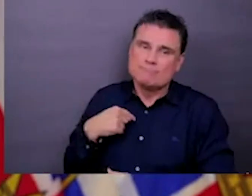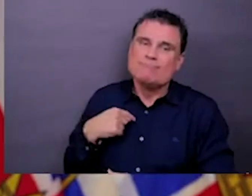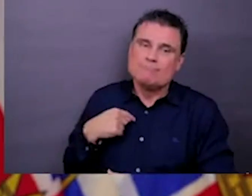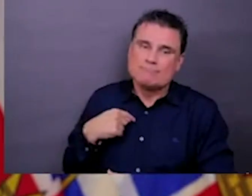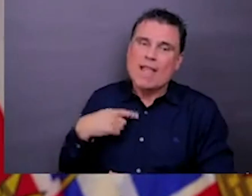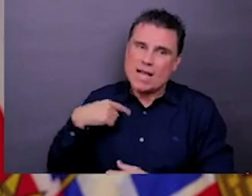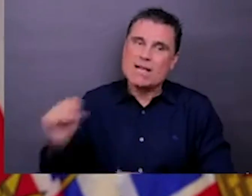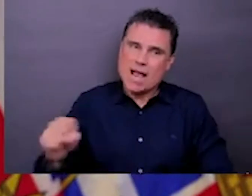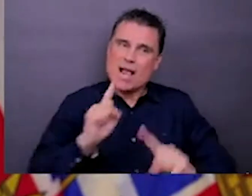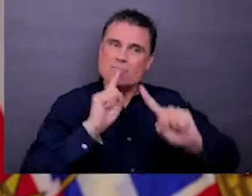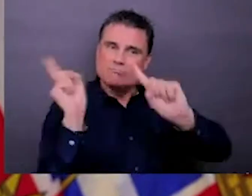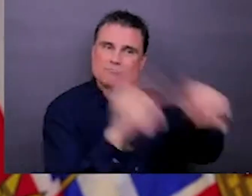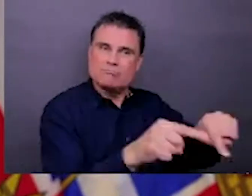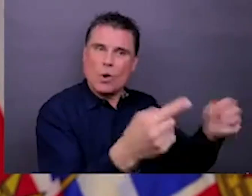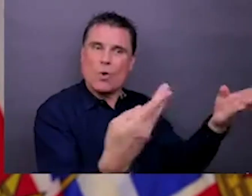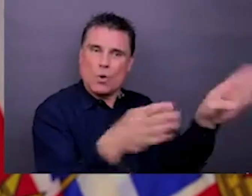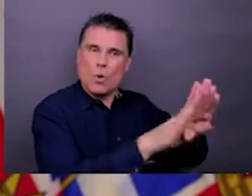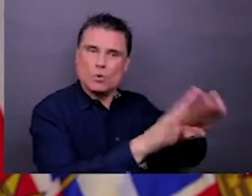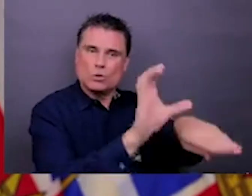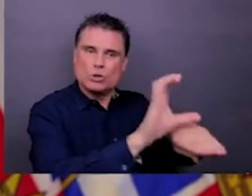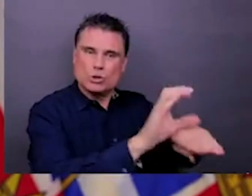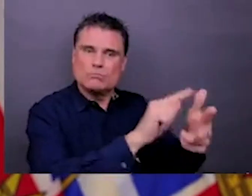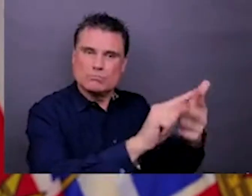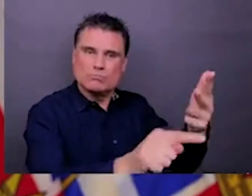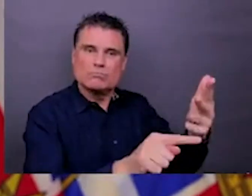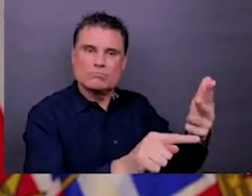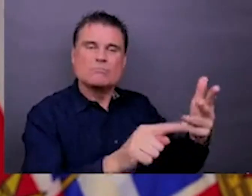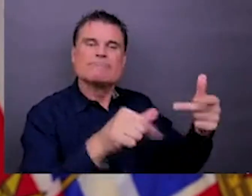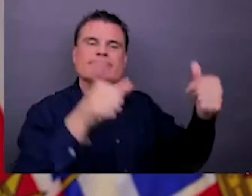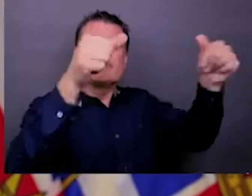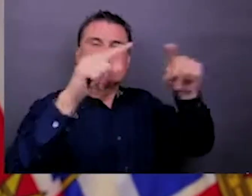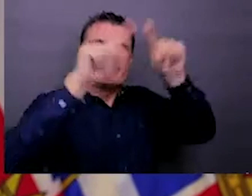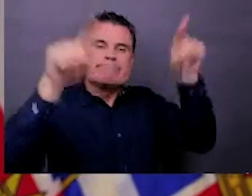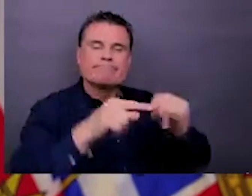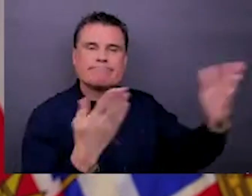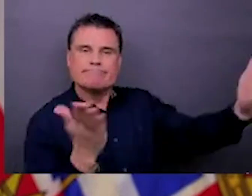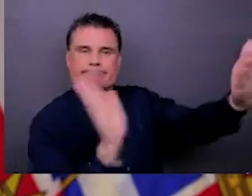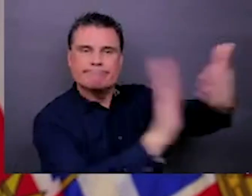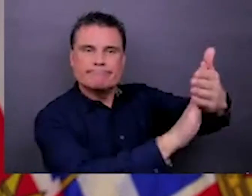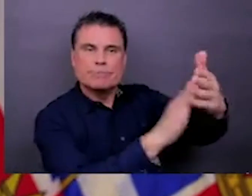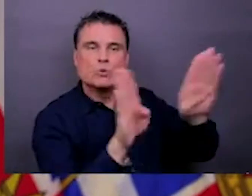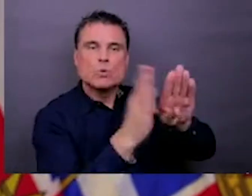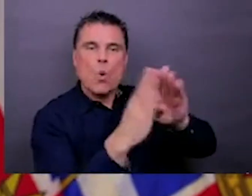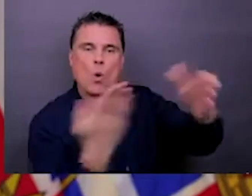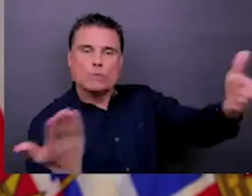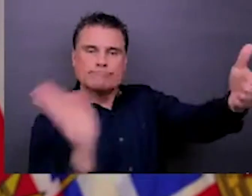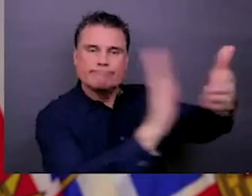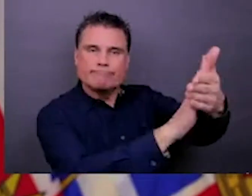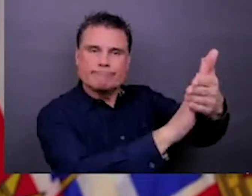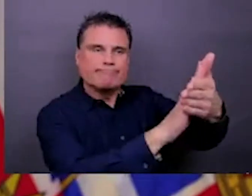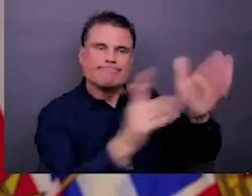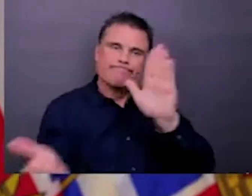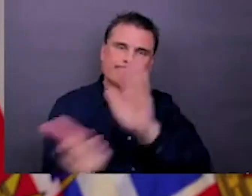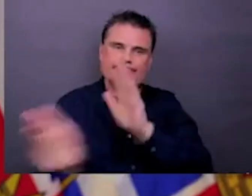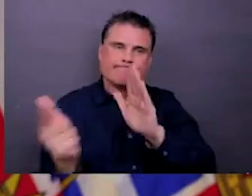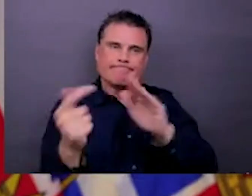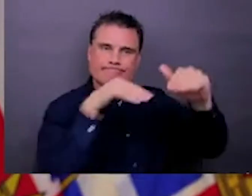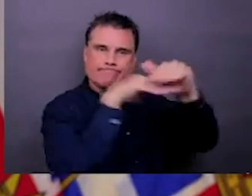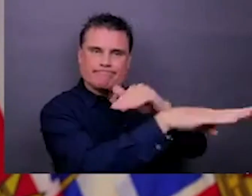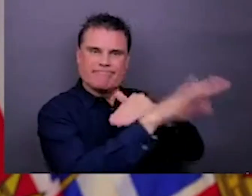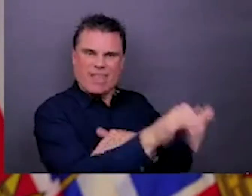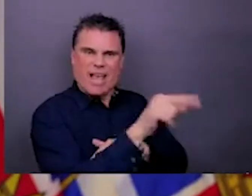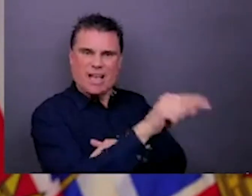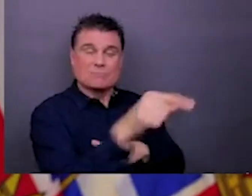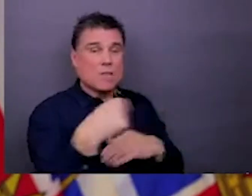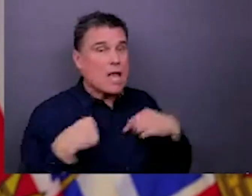But I do think it's important. My understanding is that we need it to